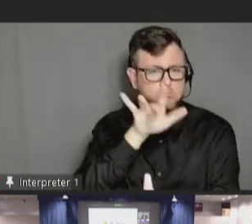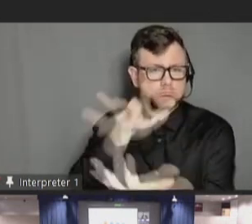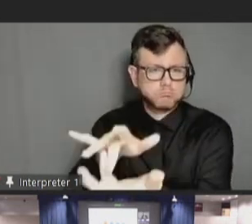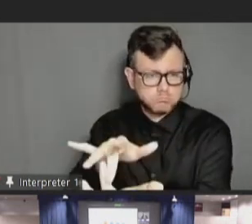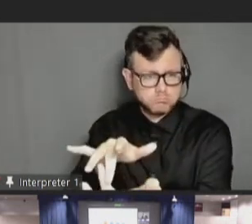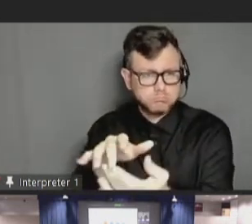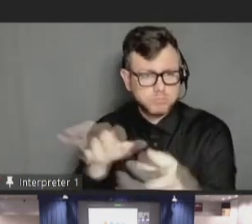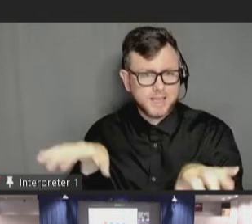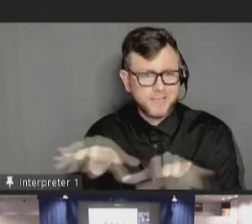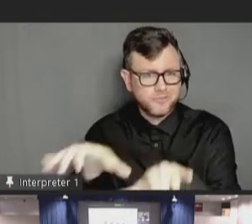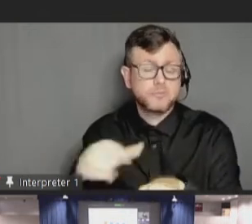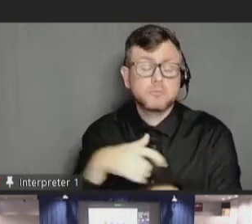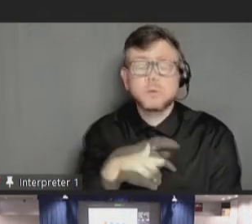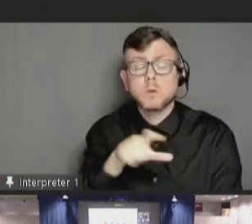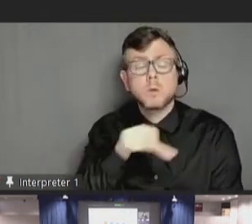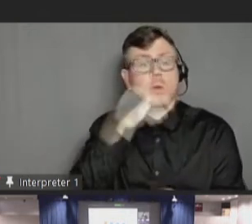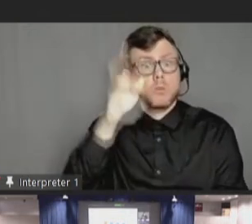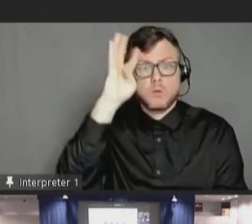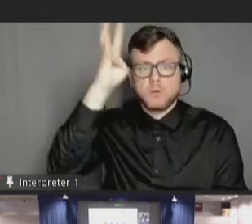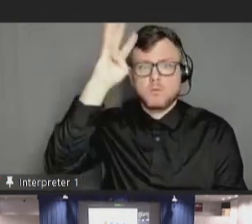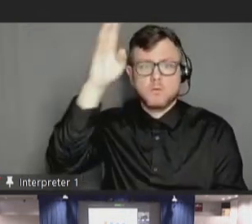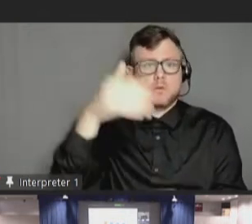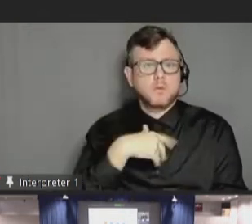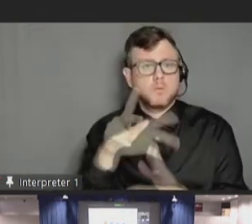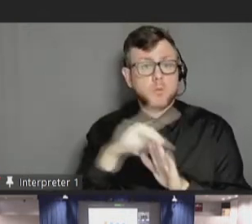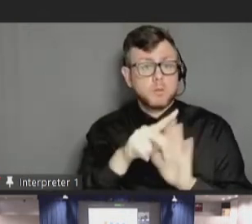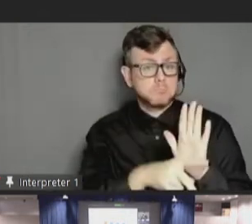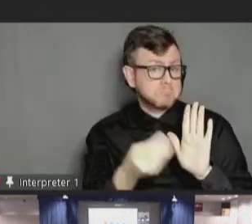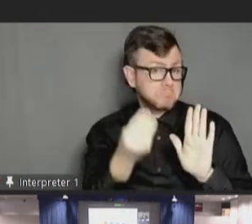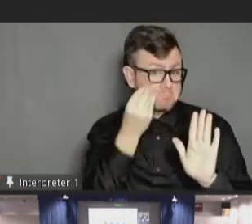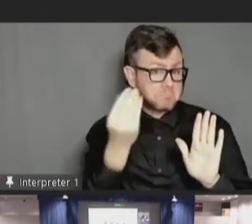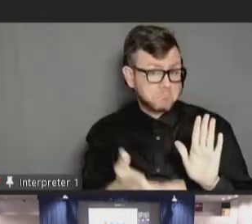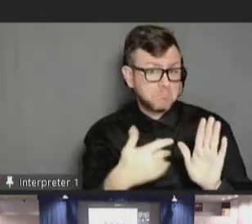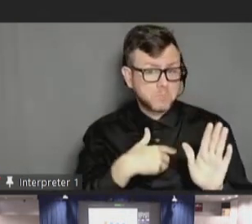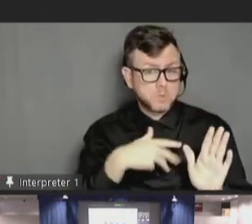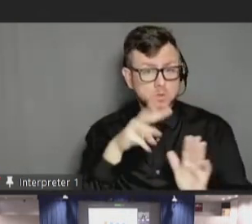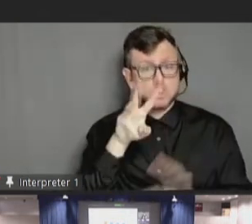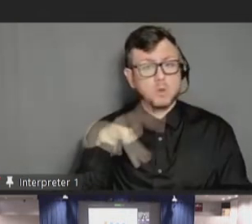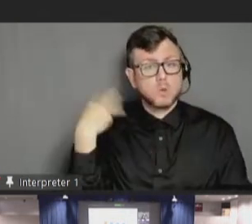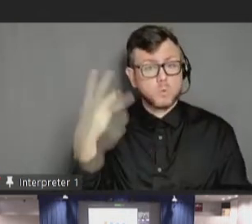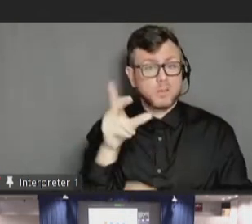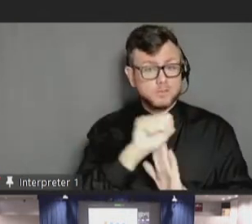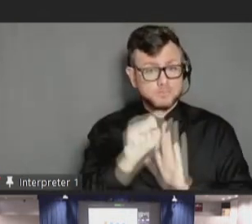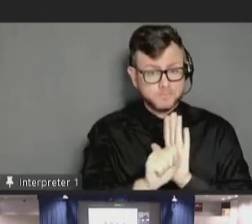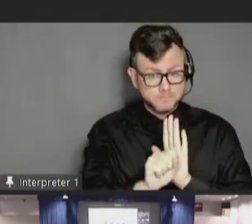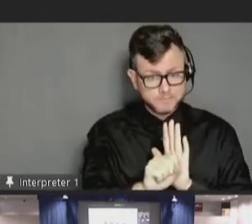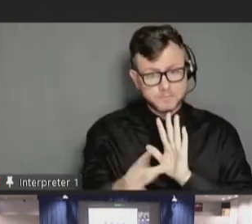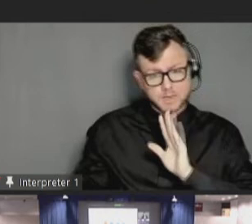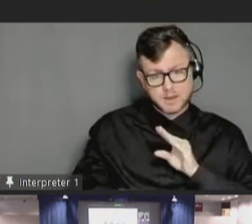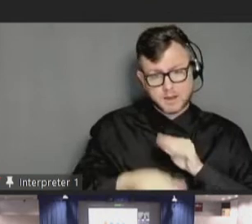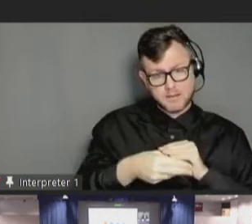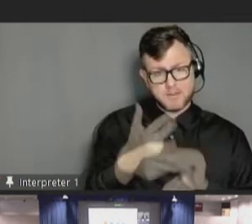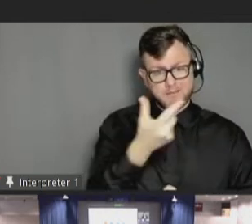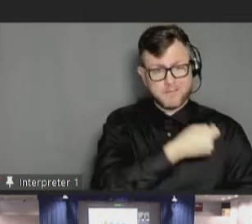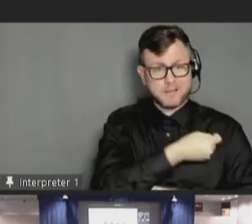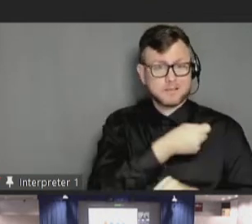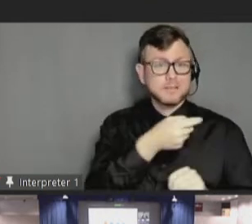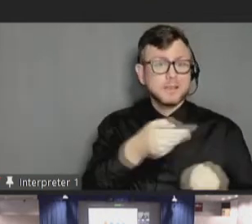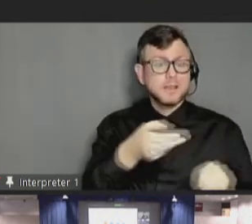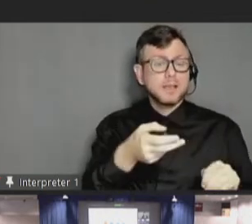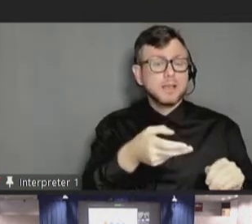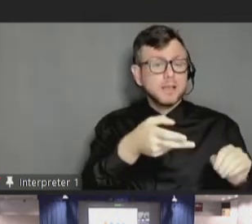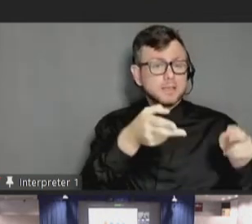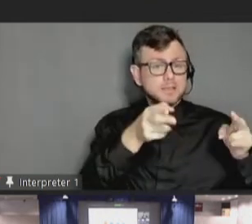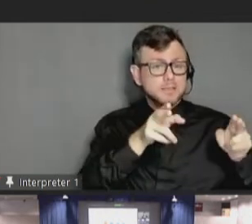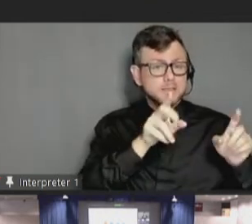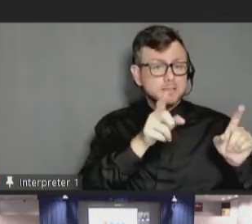Another innovative policy that I wanted to mention was Washington State added vaccine status to the